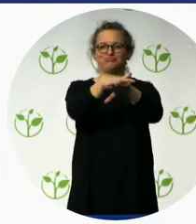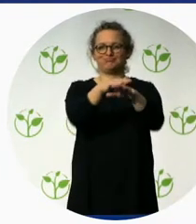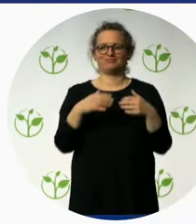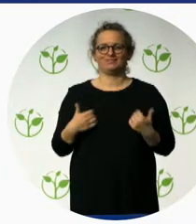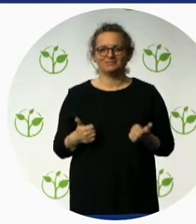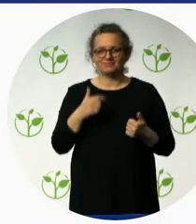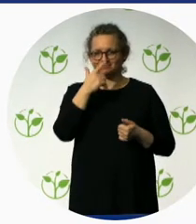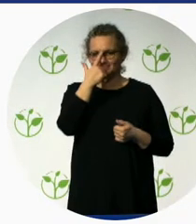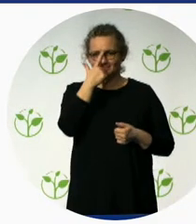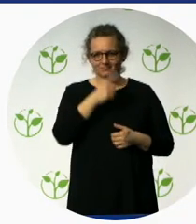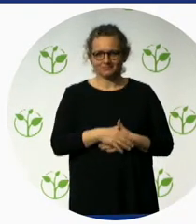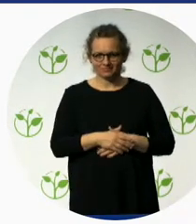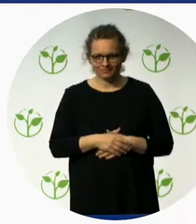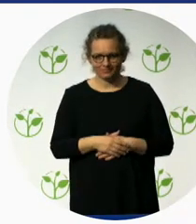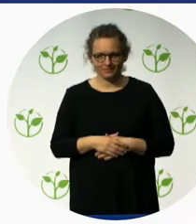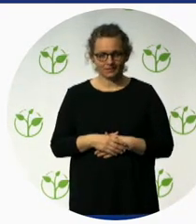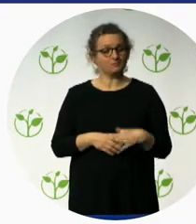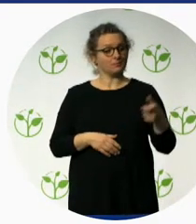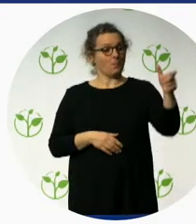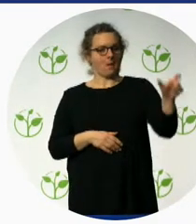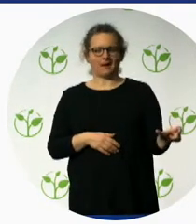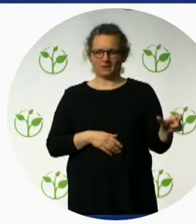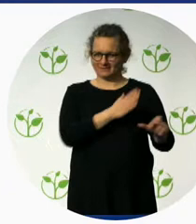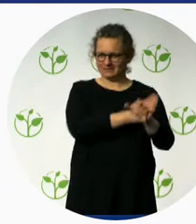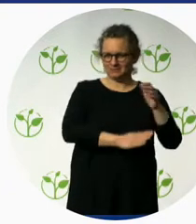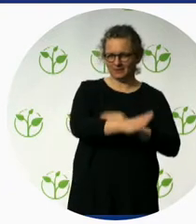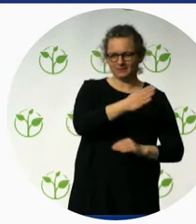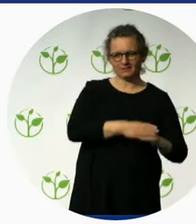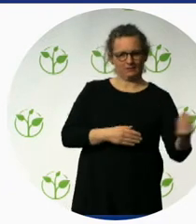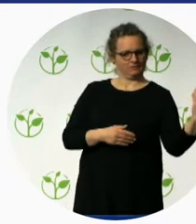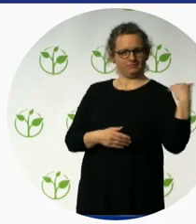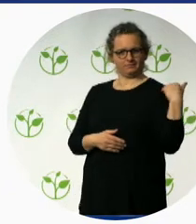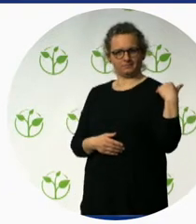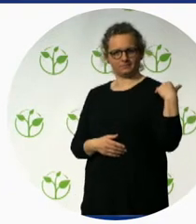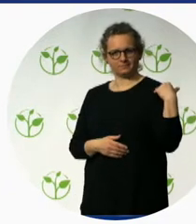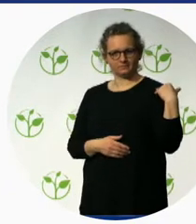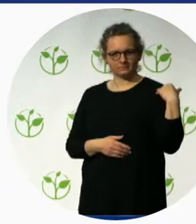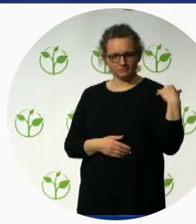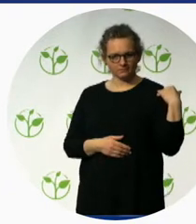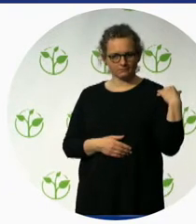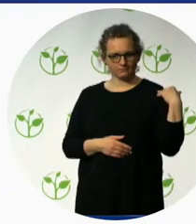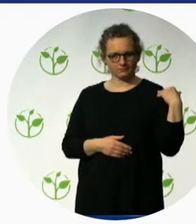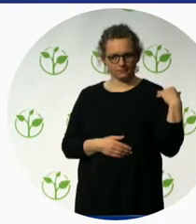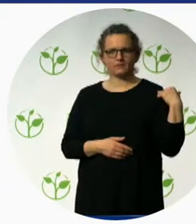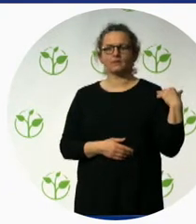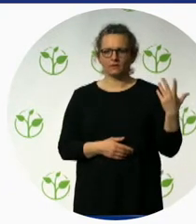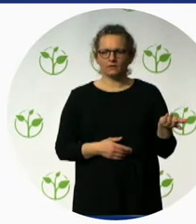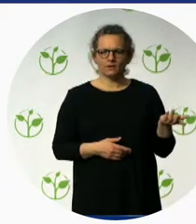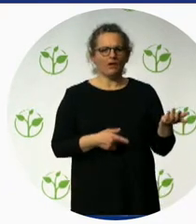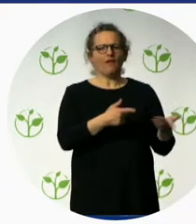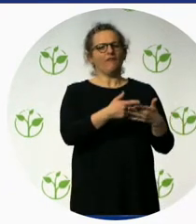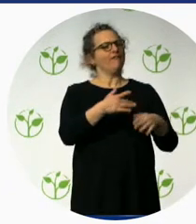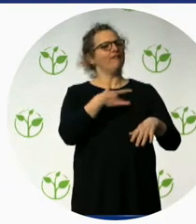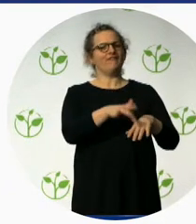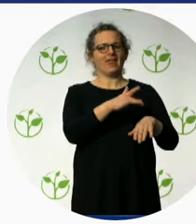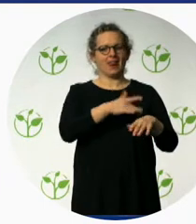rafting and ziplining on his own. He was like on a high for that matter. So, like the last one says about a couple, blind couple